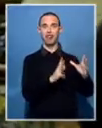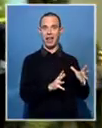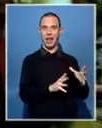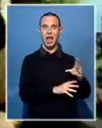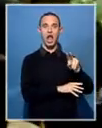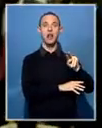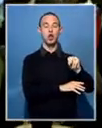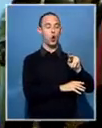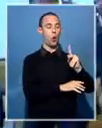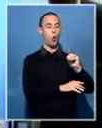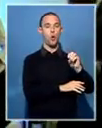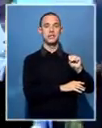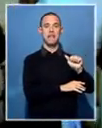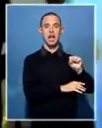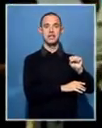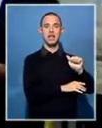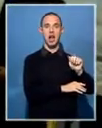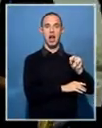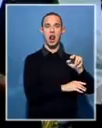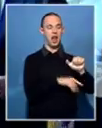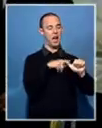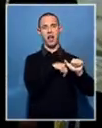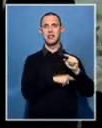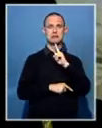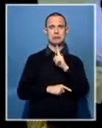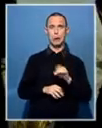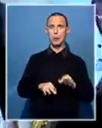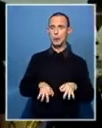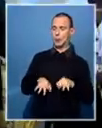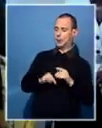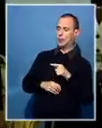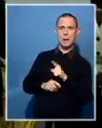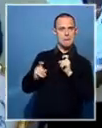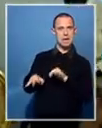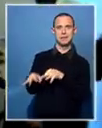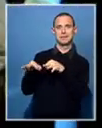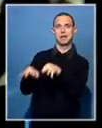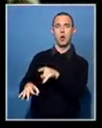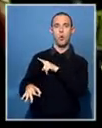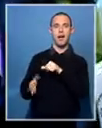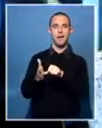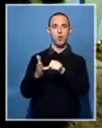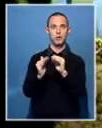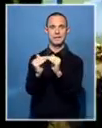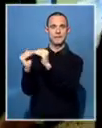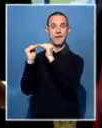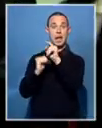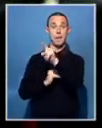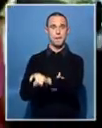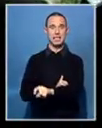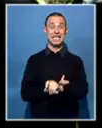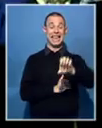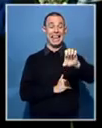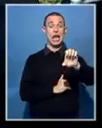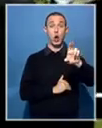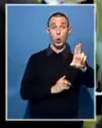climate that is not conducive for a free and fair poll. The UN, the EU and the US have also raised concerns about the